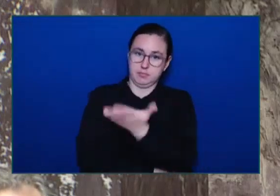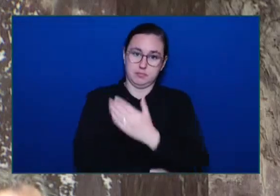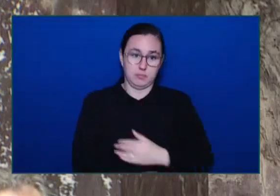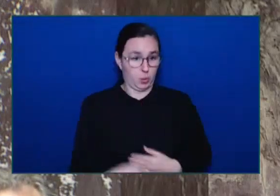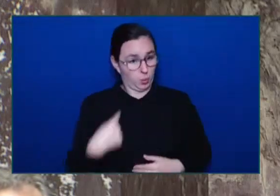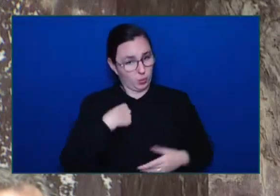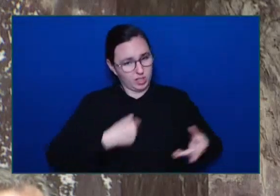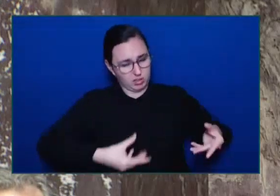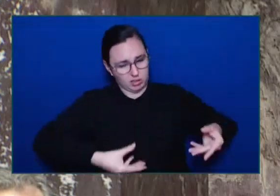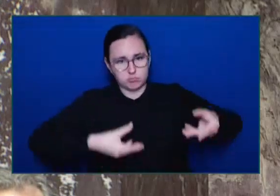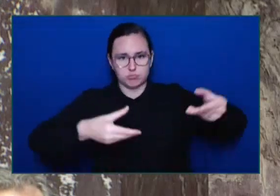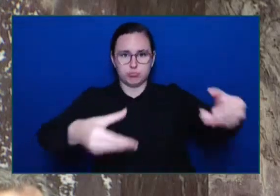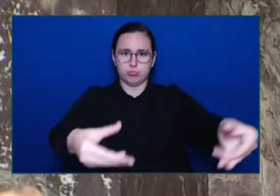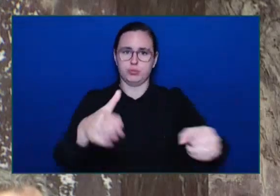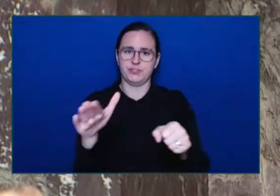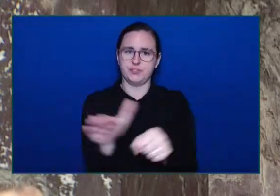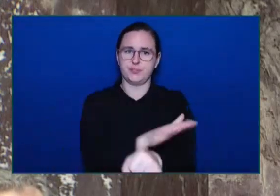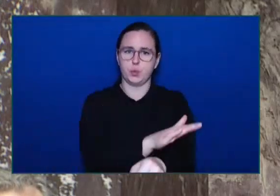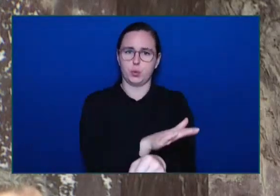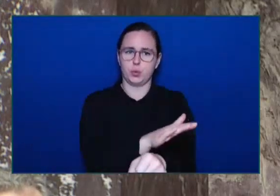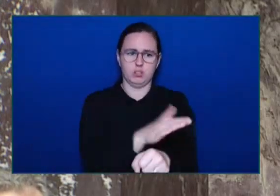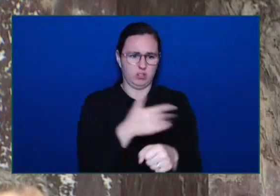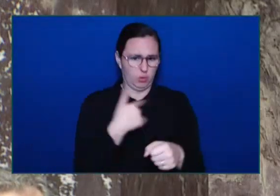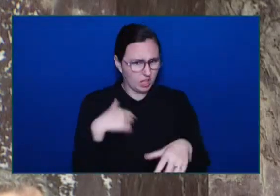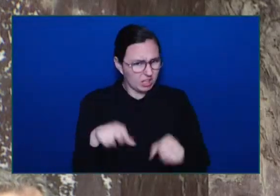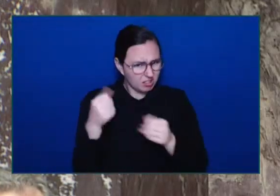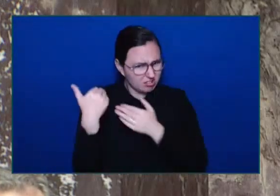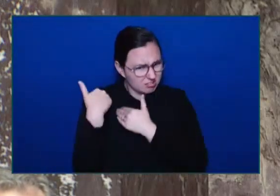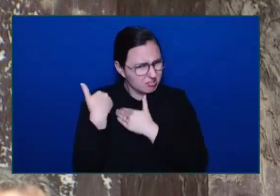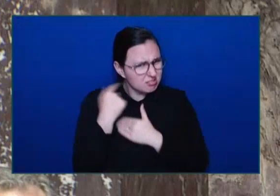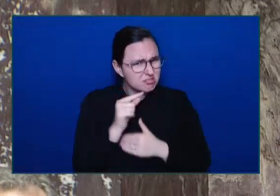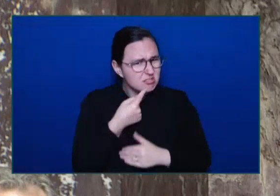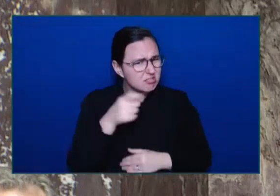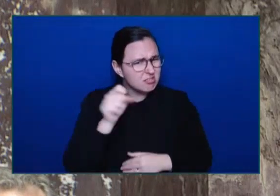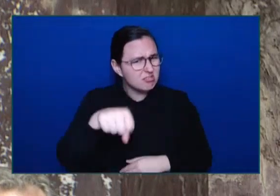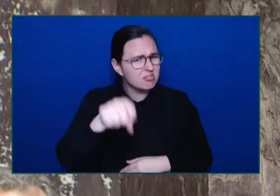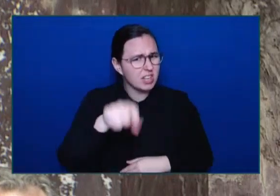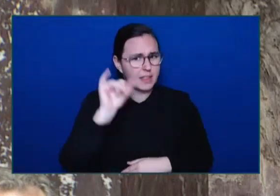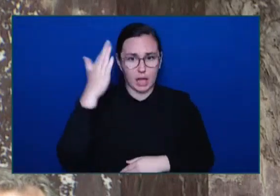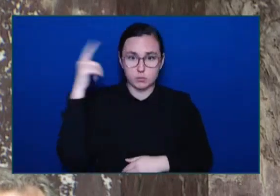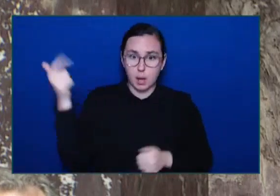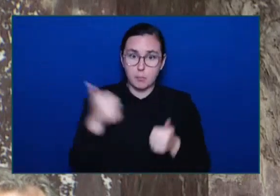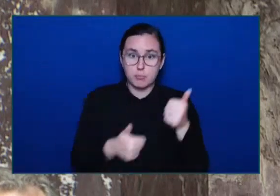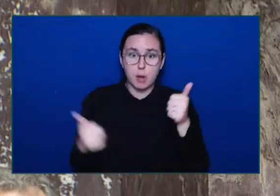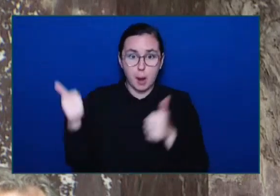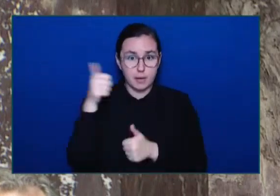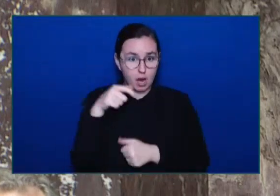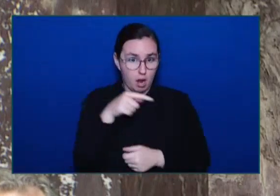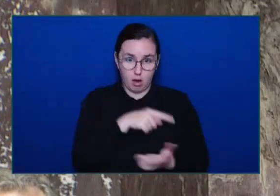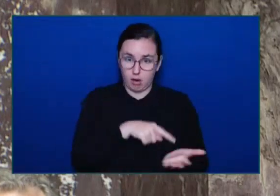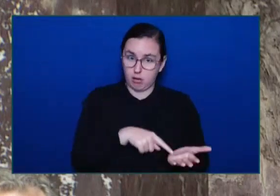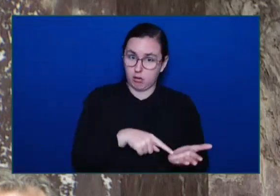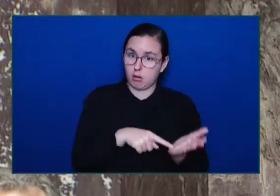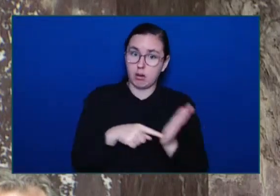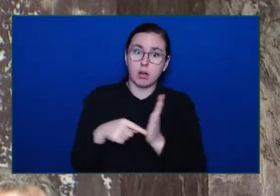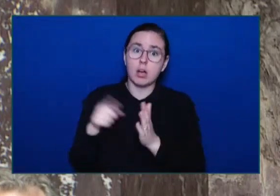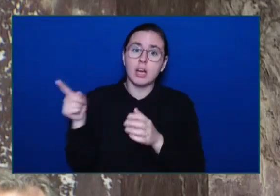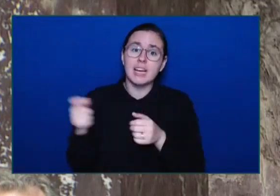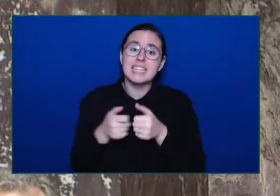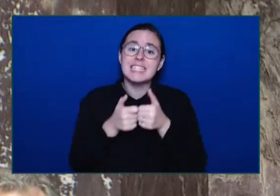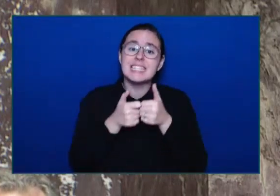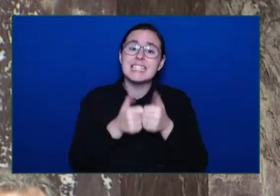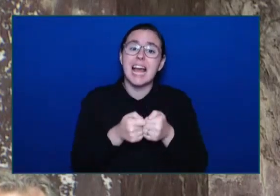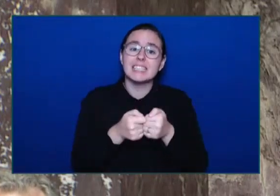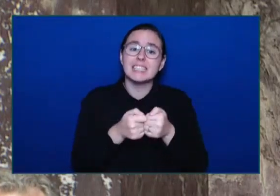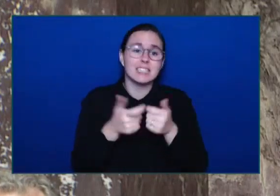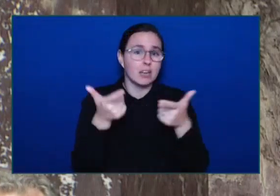when the Premier saw what he saw, when he was shown text messages of potential wrongdoing—